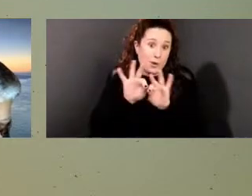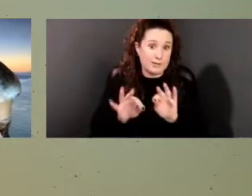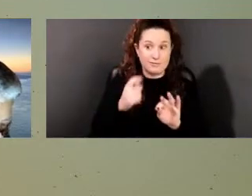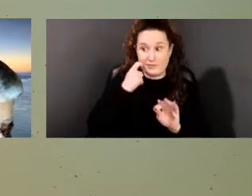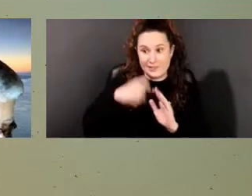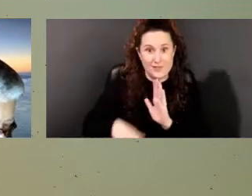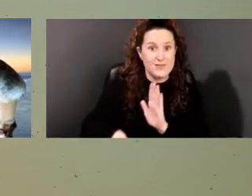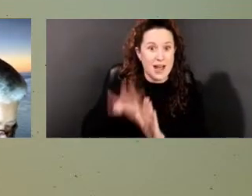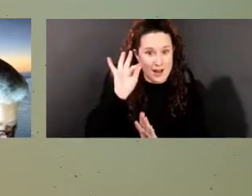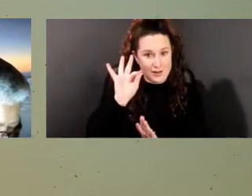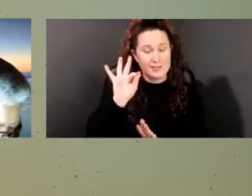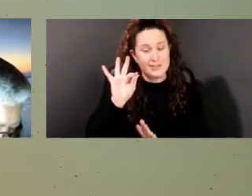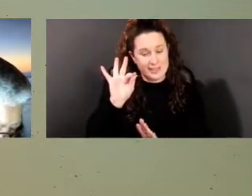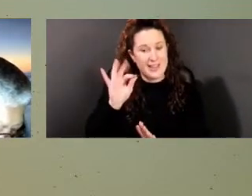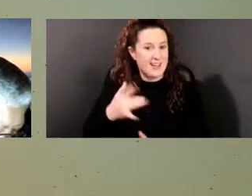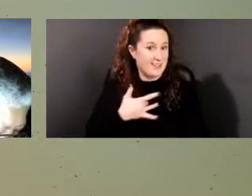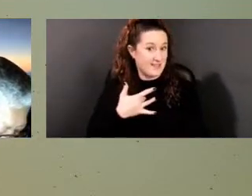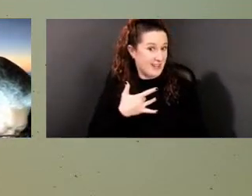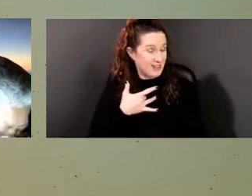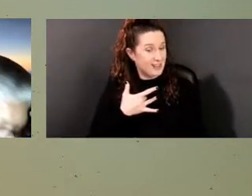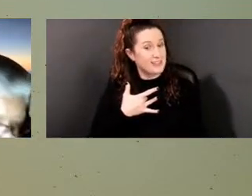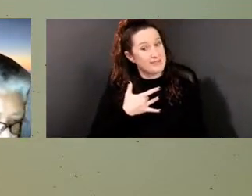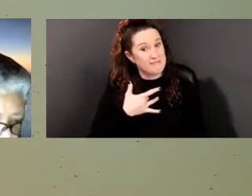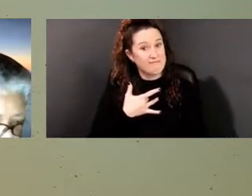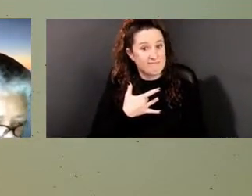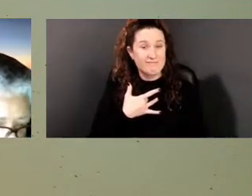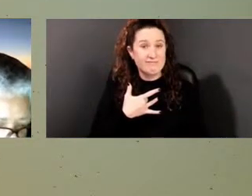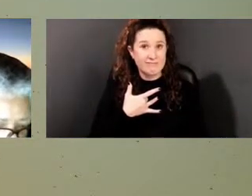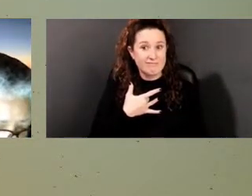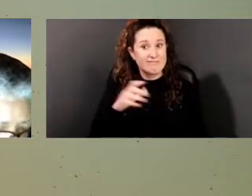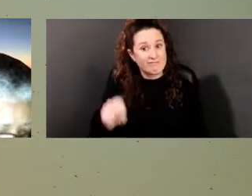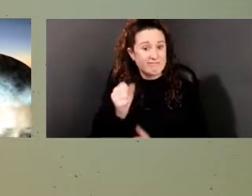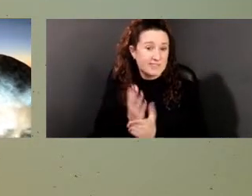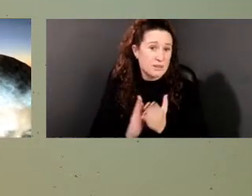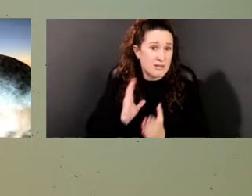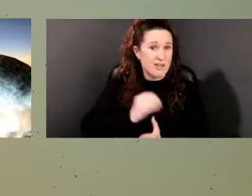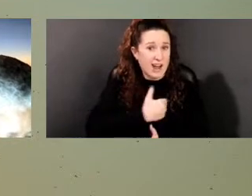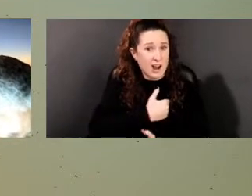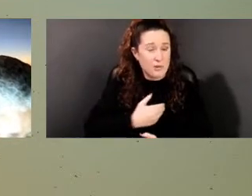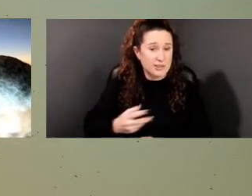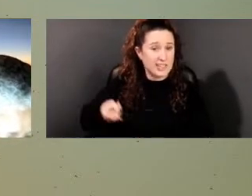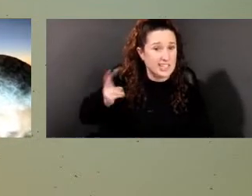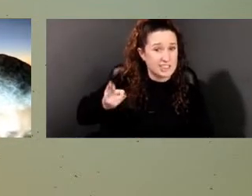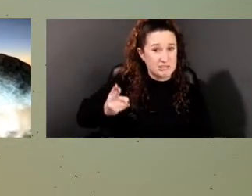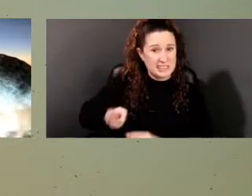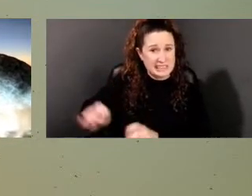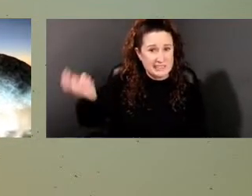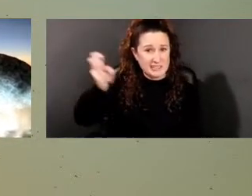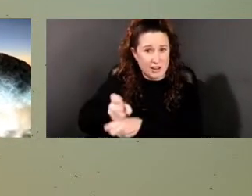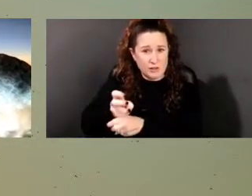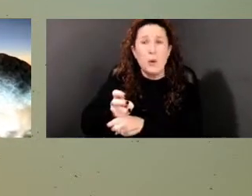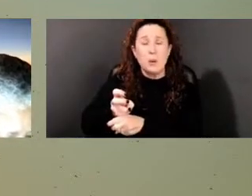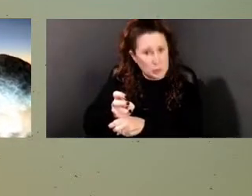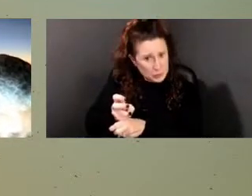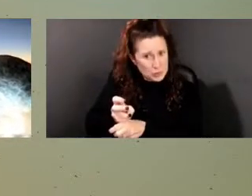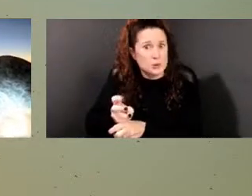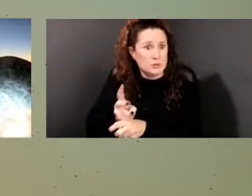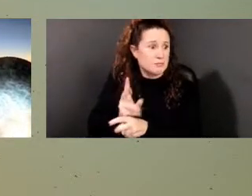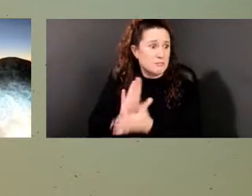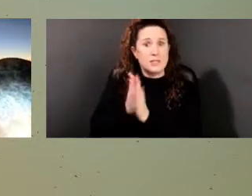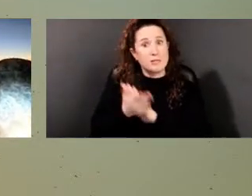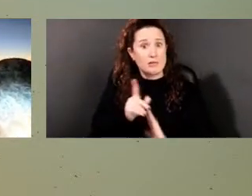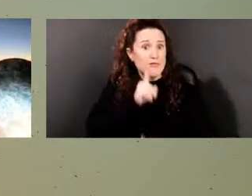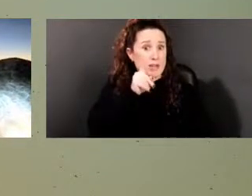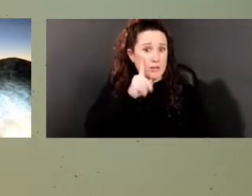that brings some of our difficult parts of our history and makes it very real for us. And also